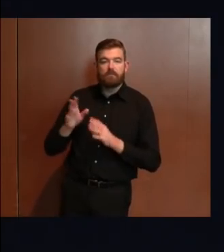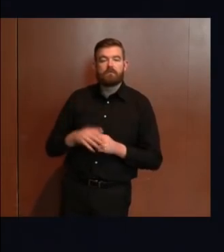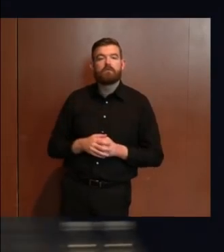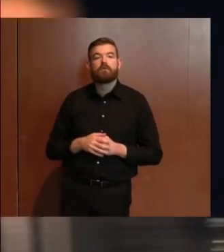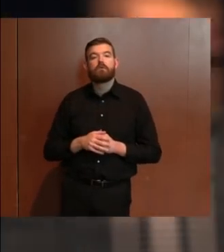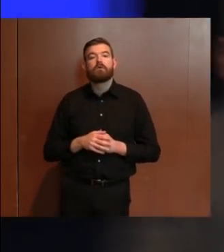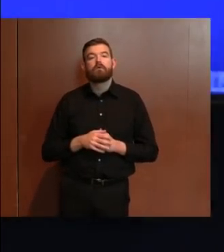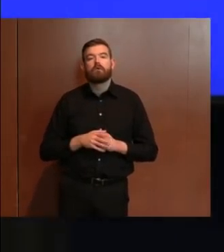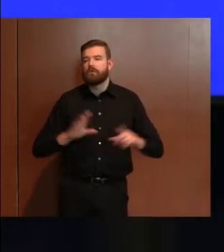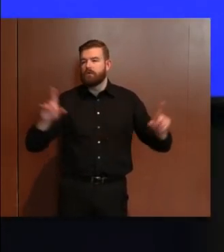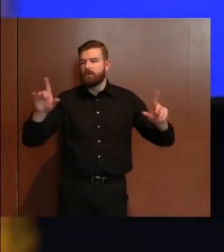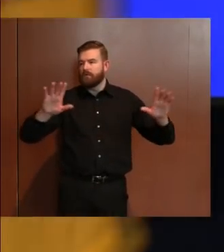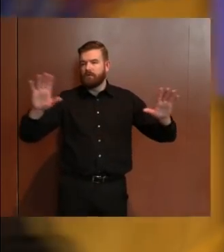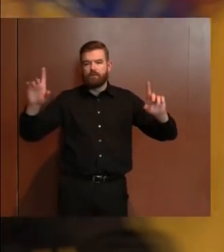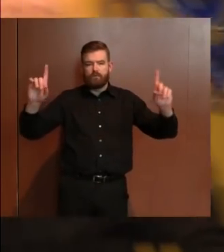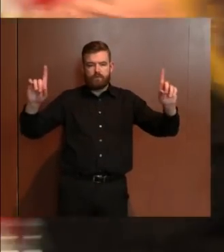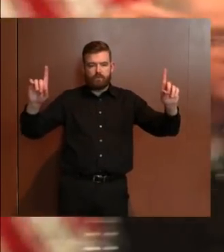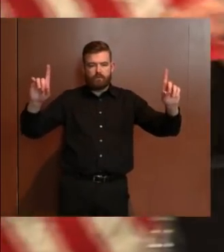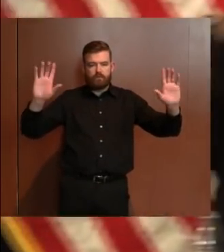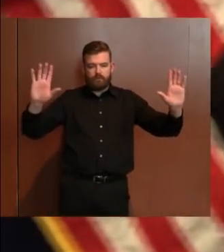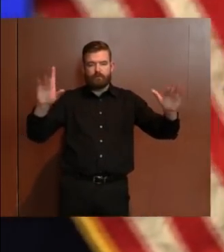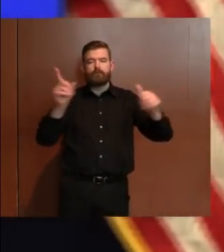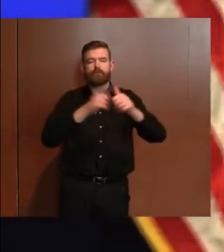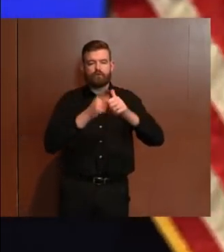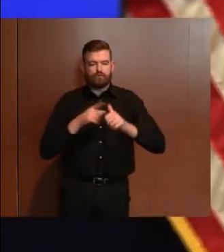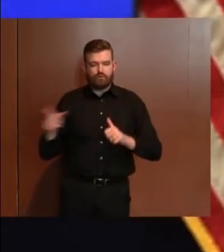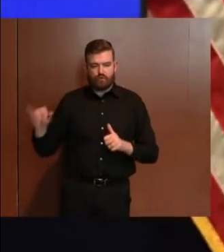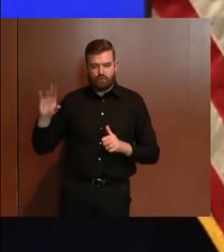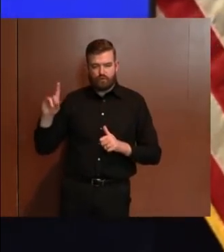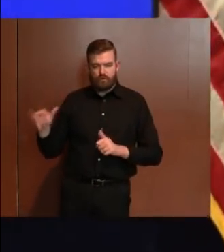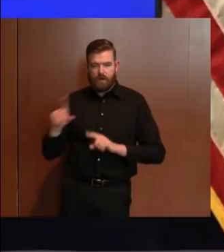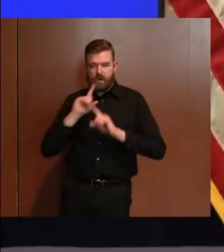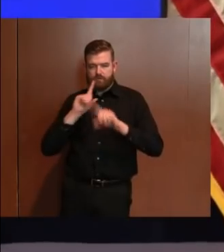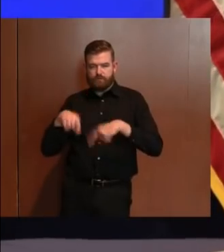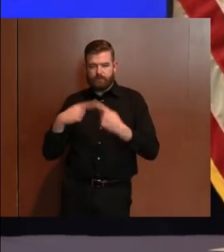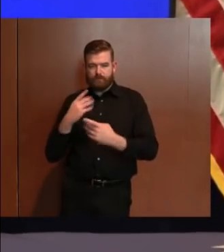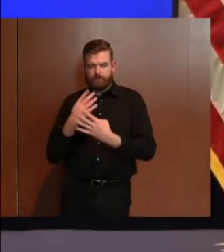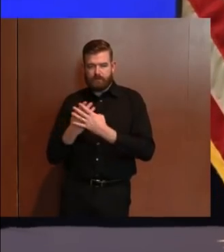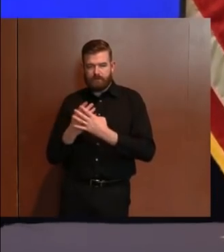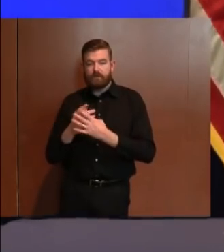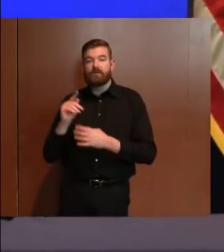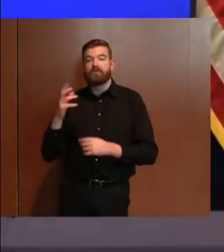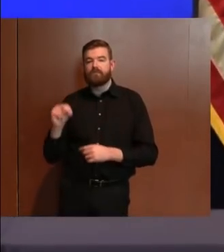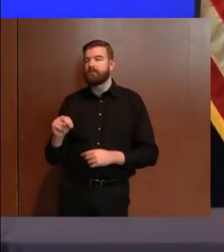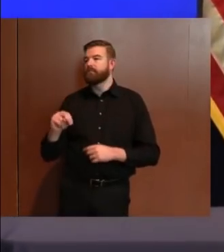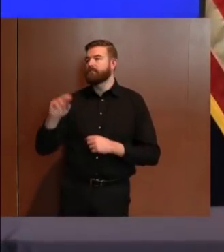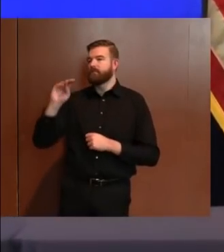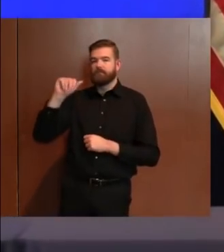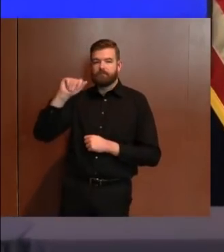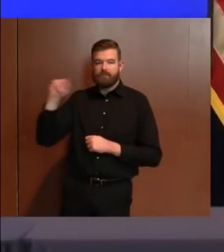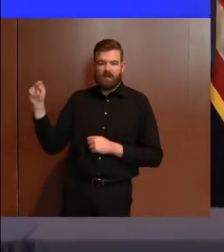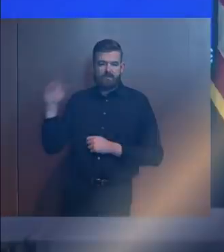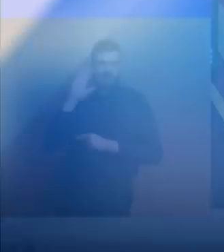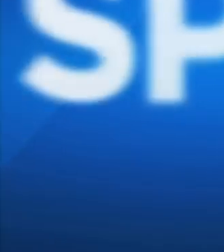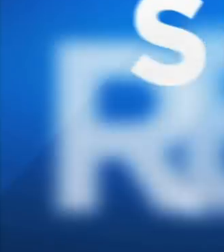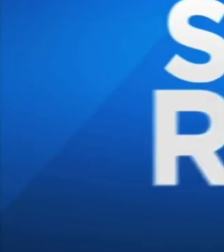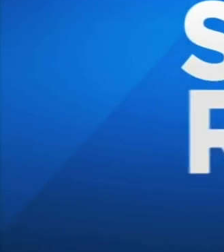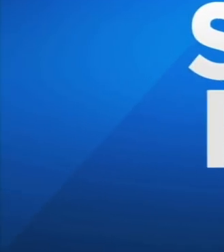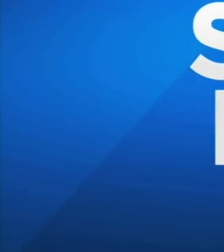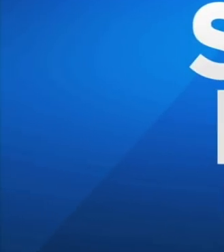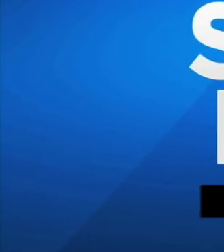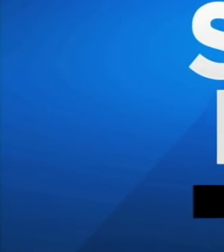I'm sorry. Let me hit Judy Corrections. I'm going come back and ask Matt to talk about both the staffing shortage questions.